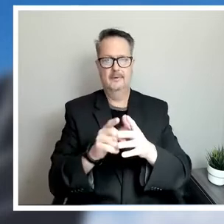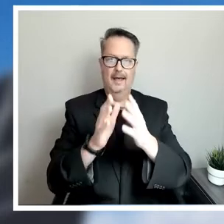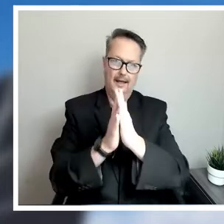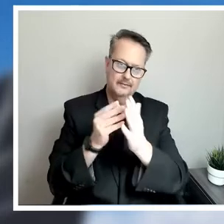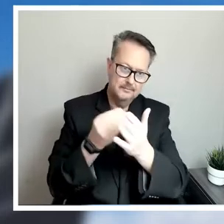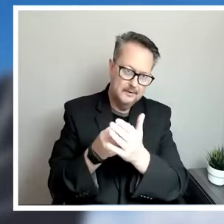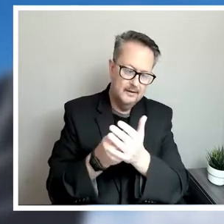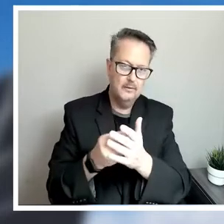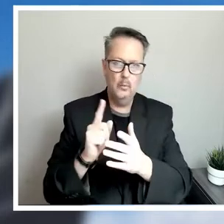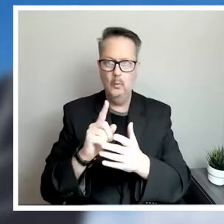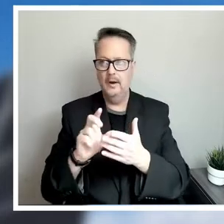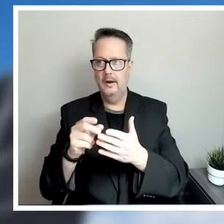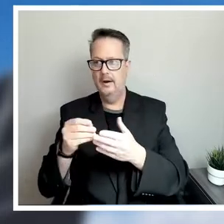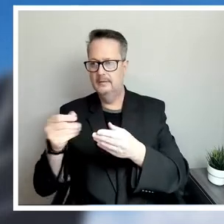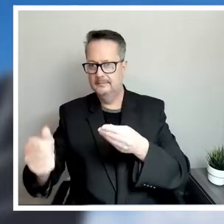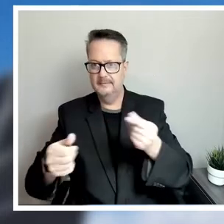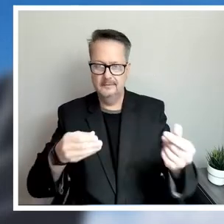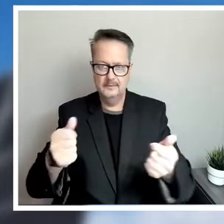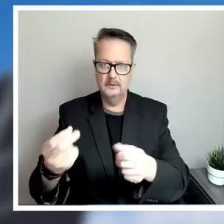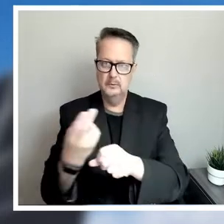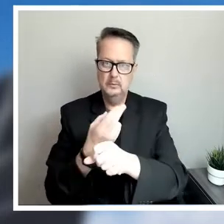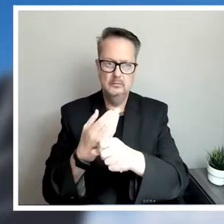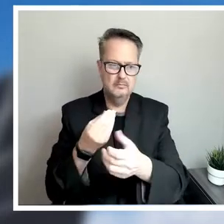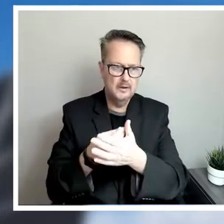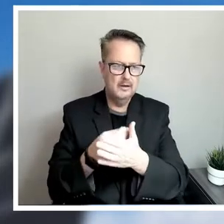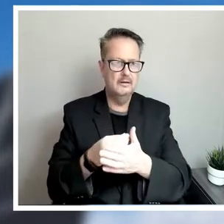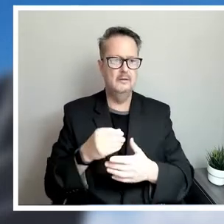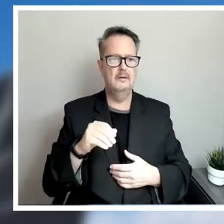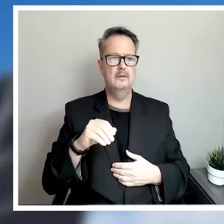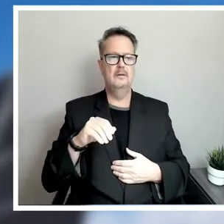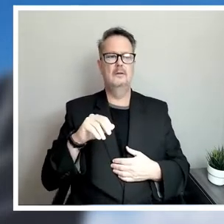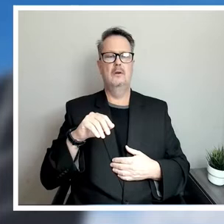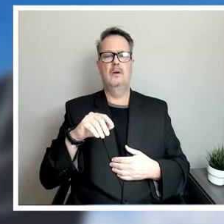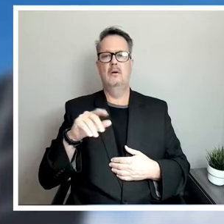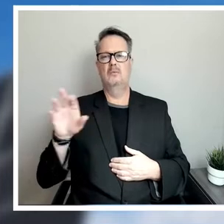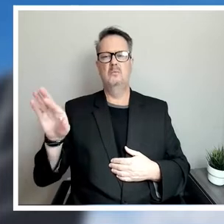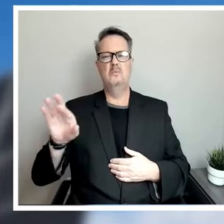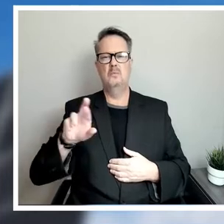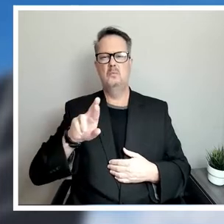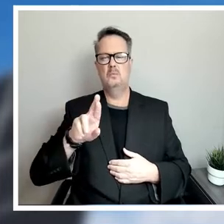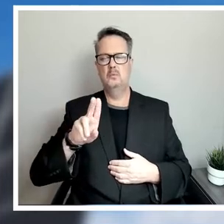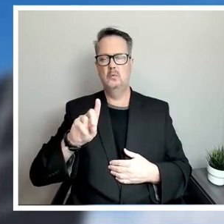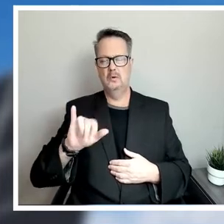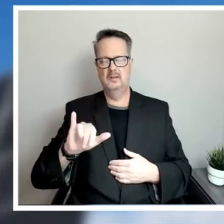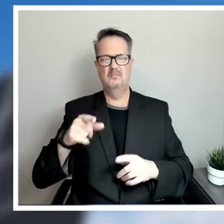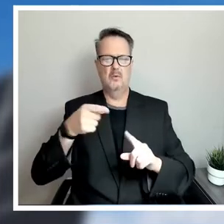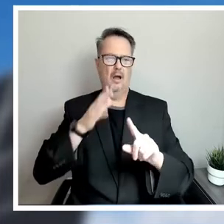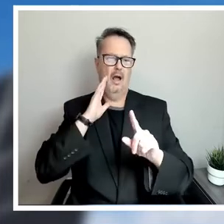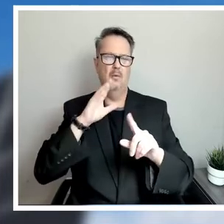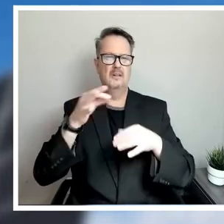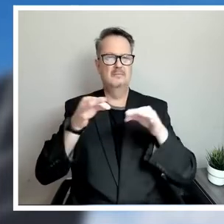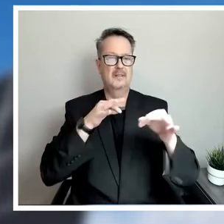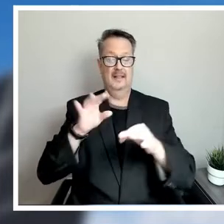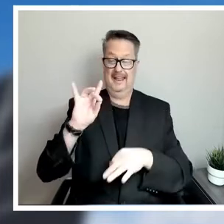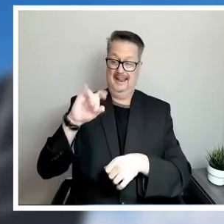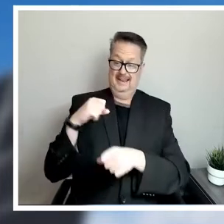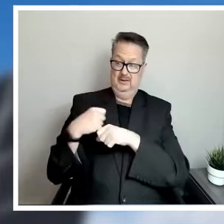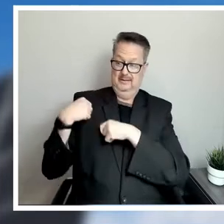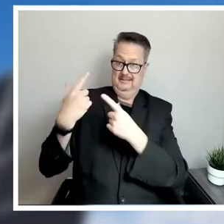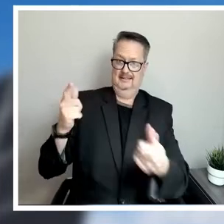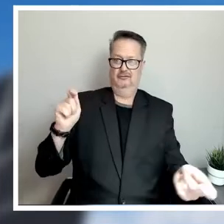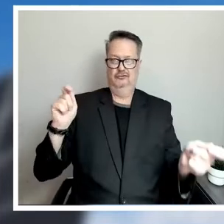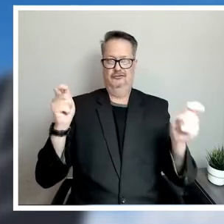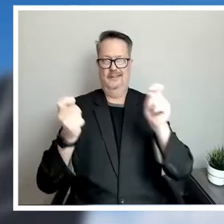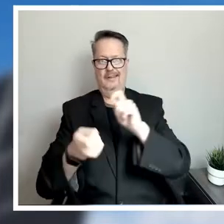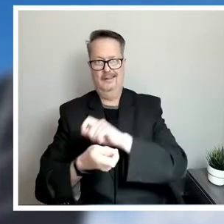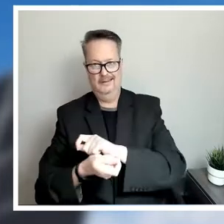and where that's going. To Rudy's point, I'll give a little bit of context as to kind of how things have changed in our community over the last eight years. And then talk about the